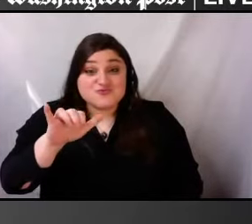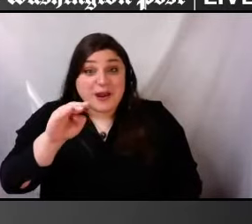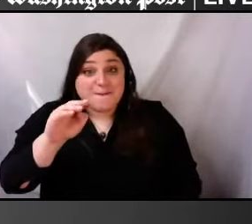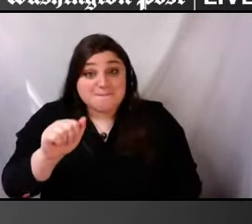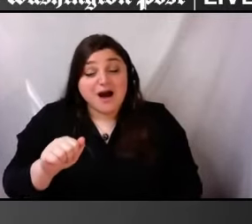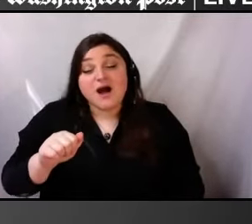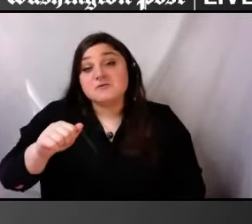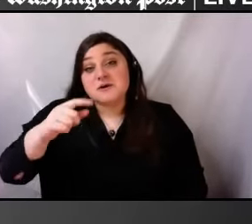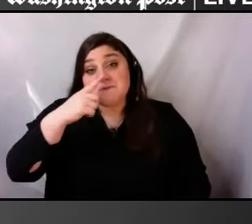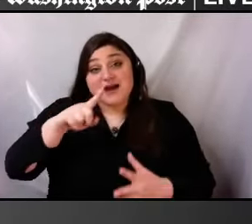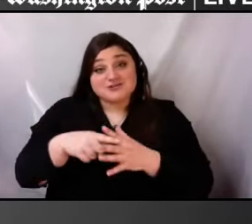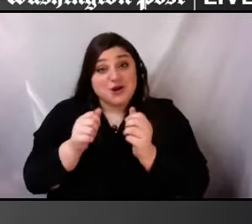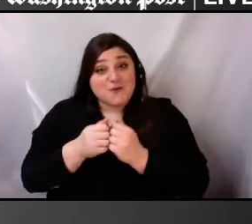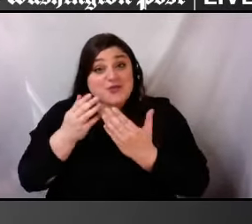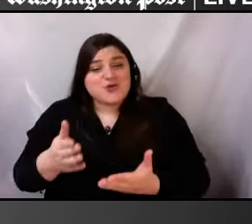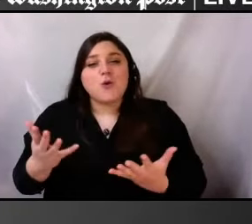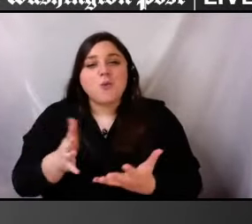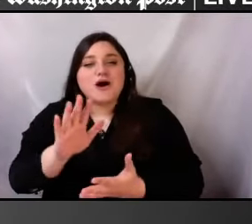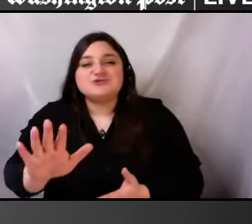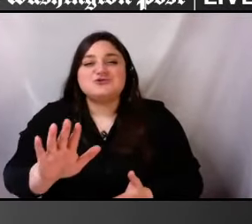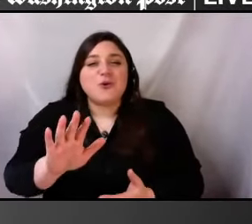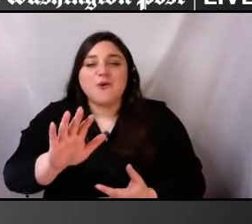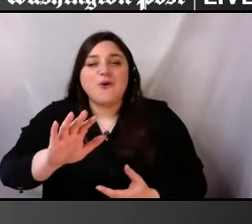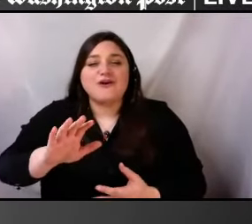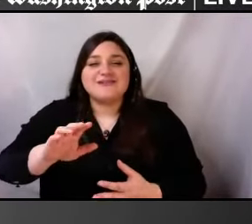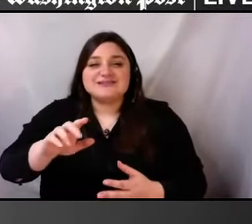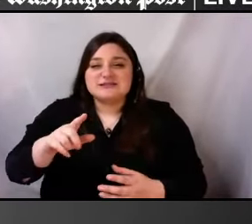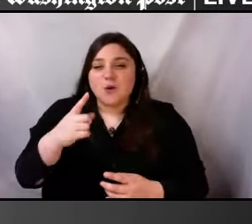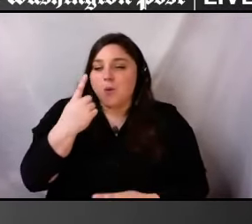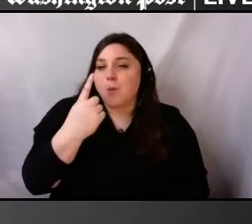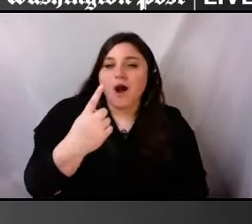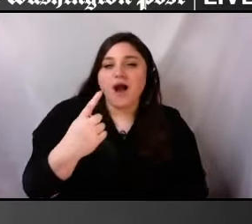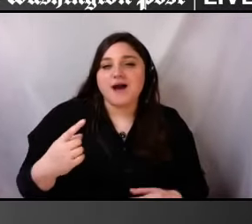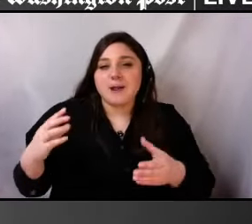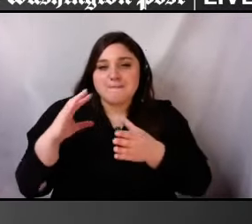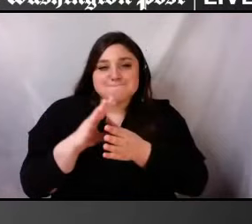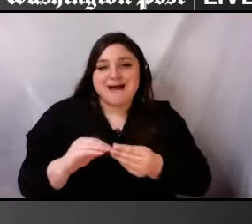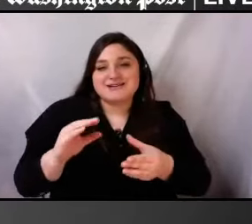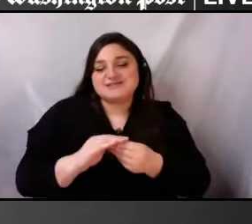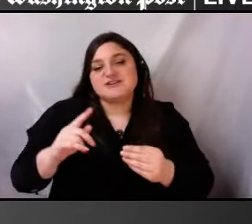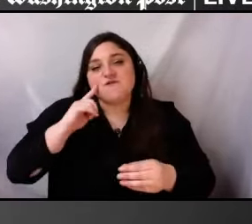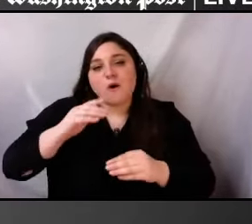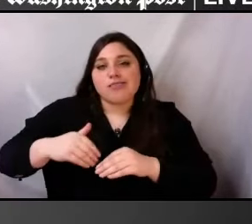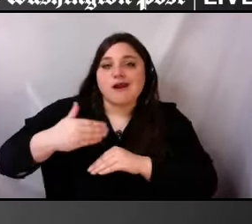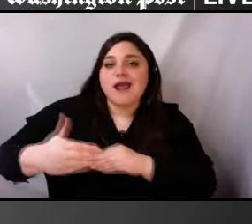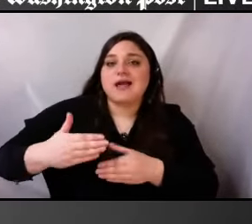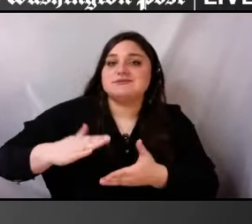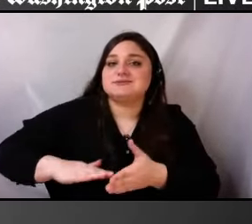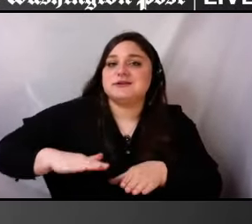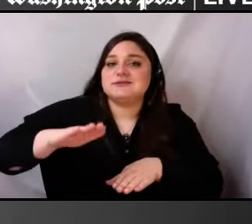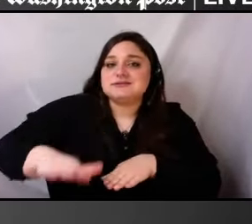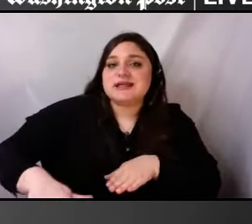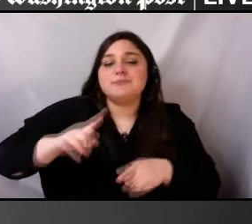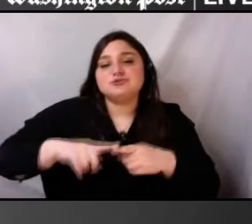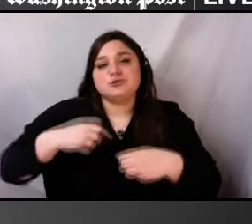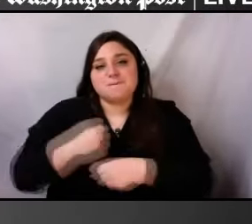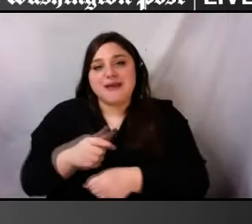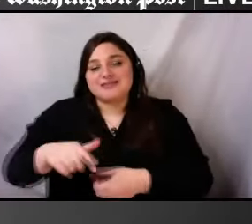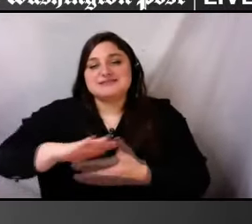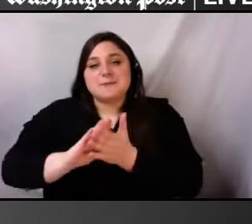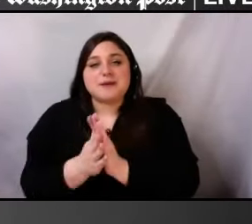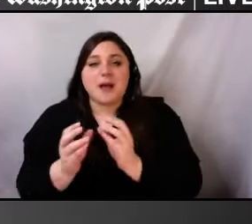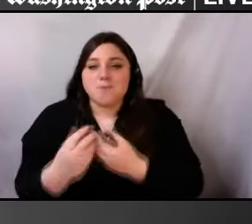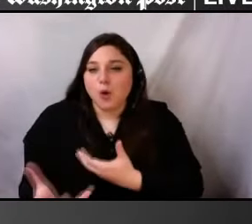message, um, as we move ahead about the next step that needs to be taken to create this kind of inclusivity that Andrea was just talking about?